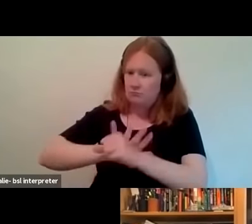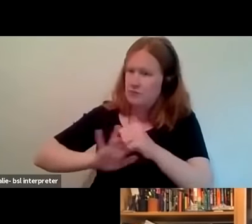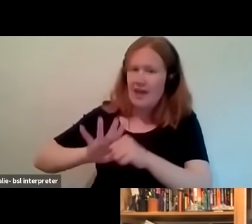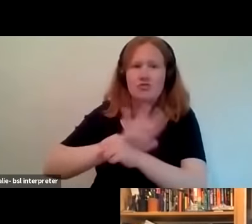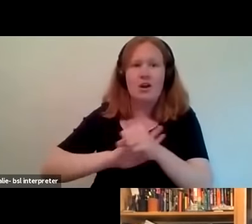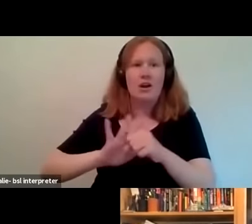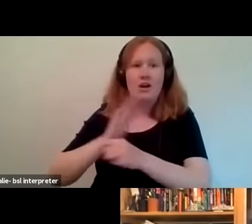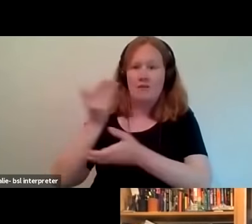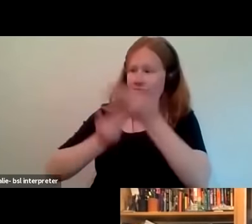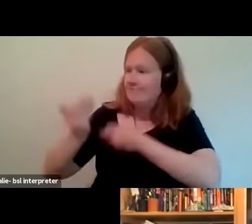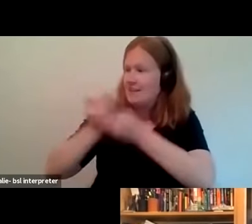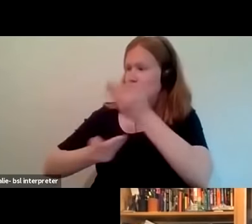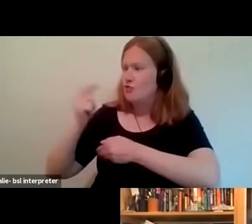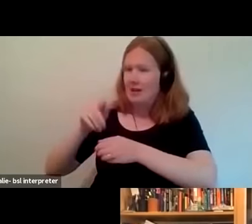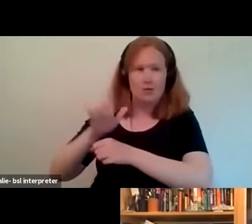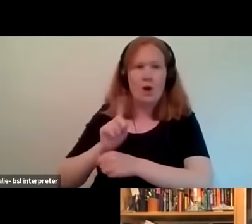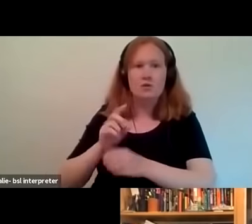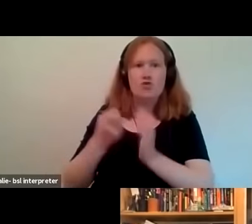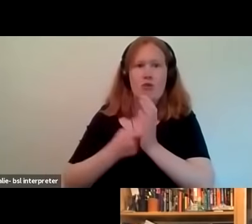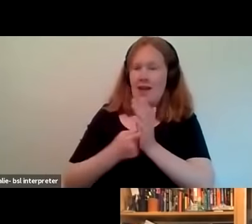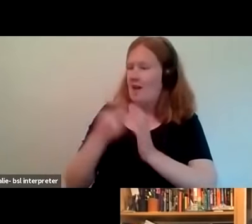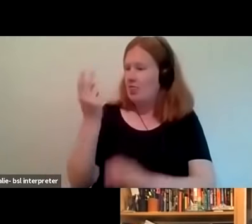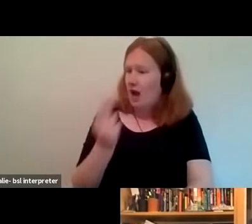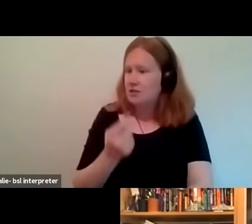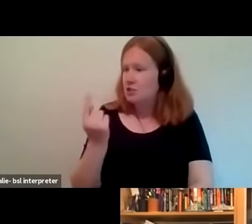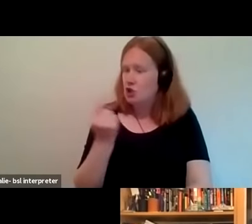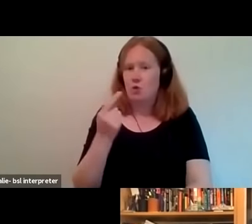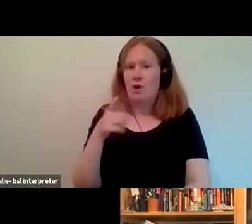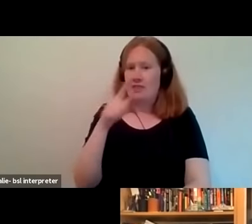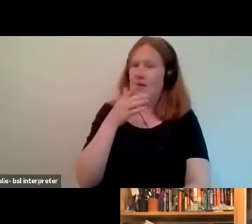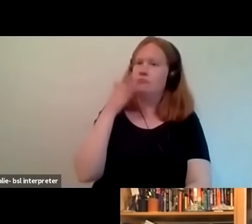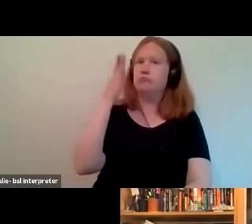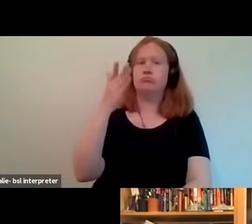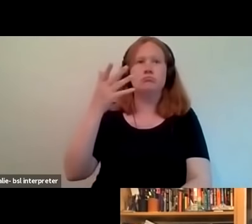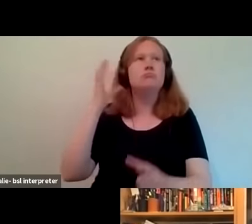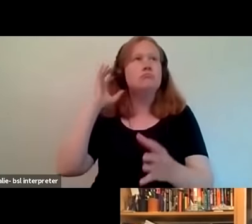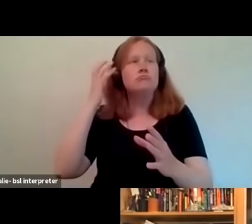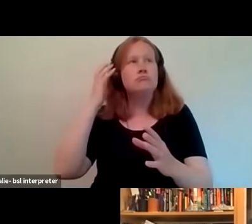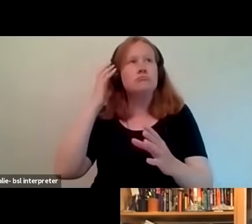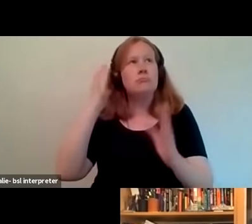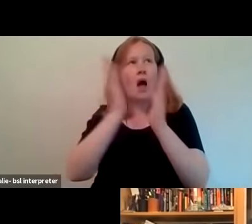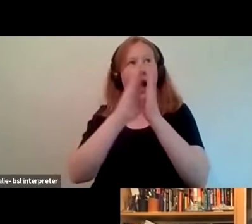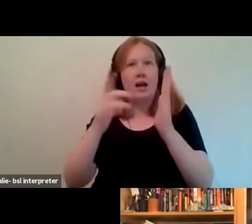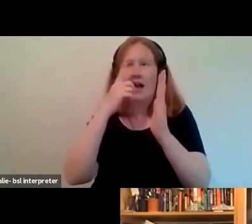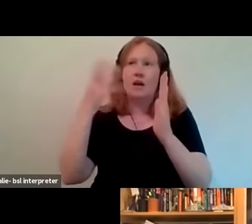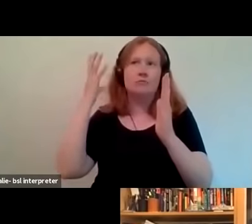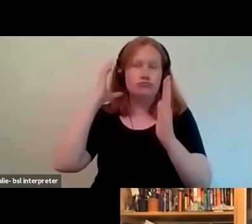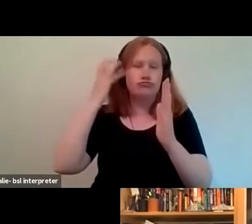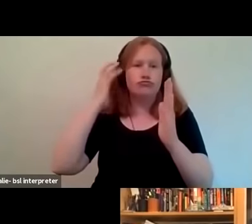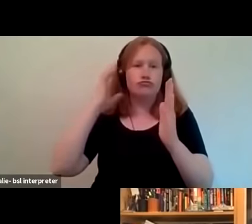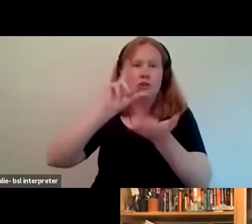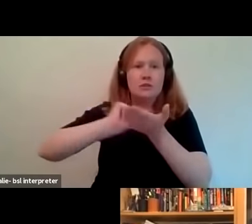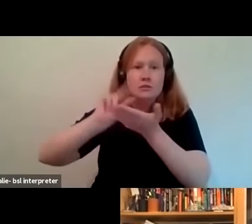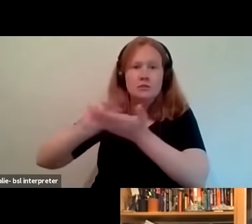of of reggae in the borough and the artists and can go and listen to the archive and hear from people like chips